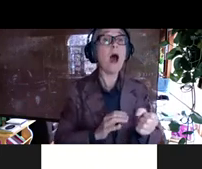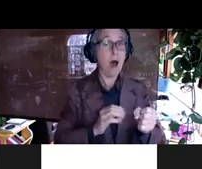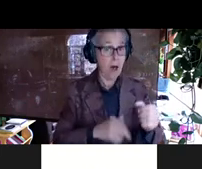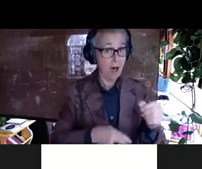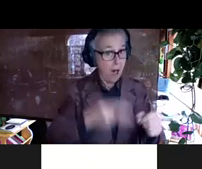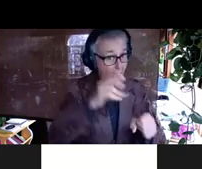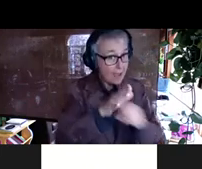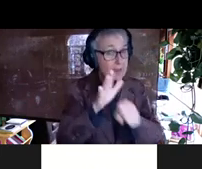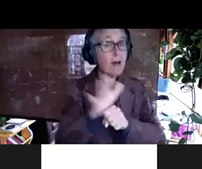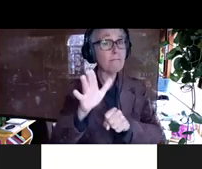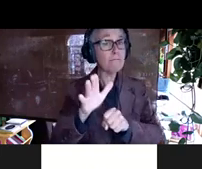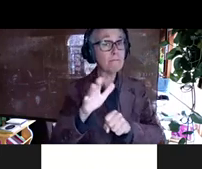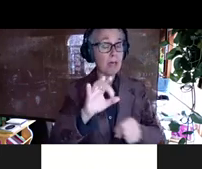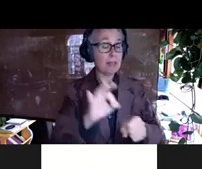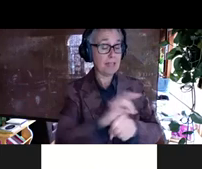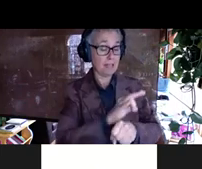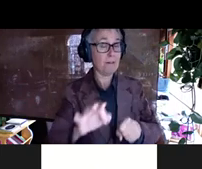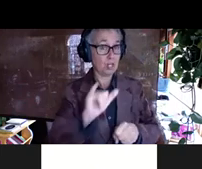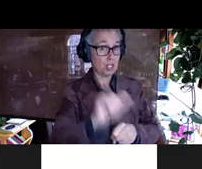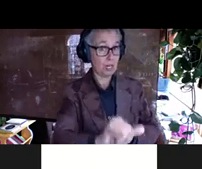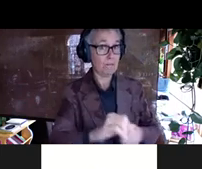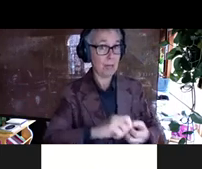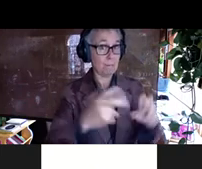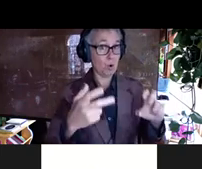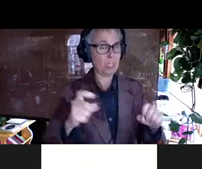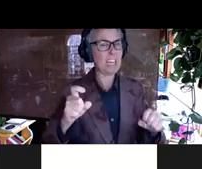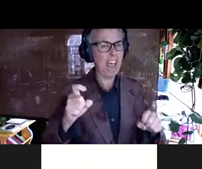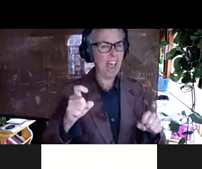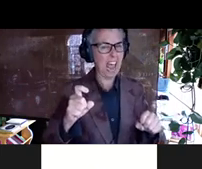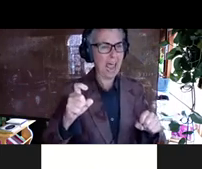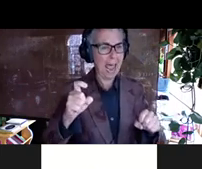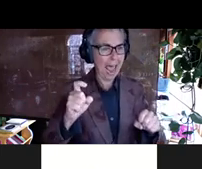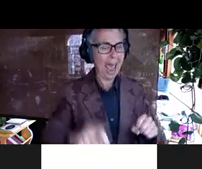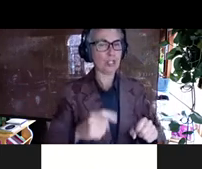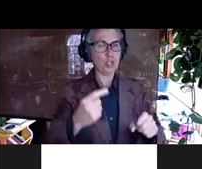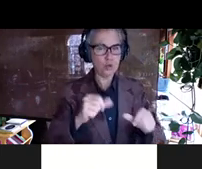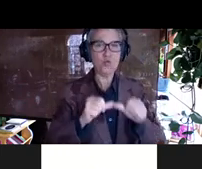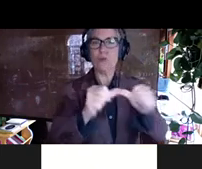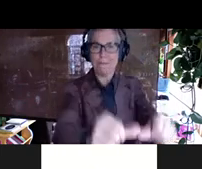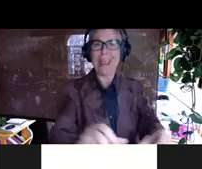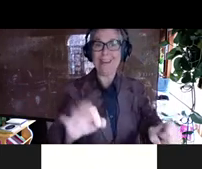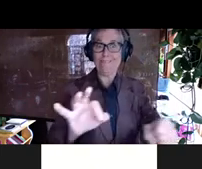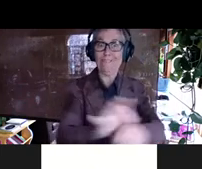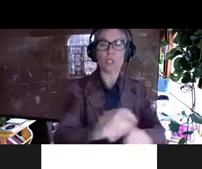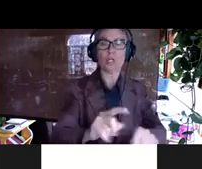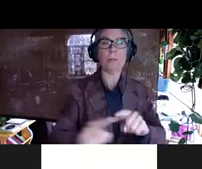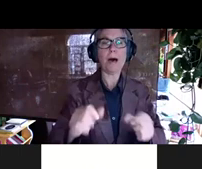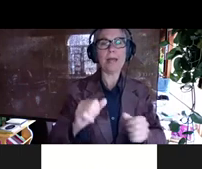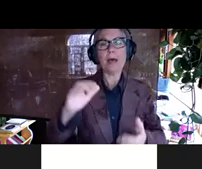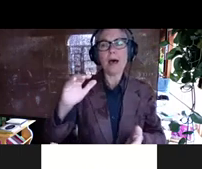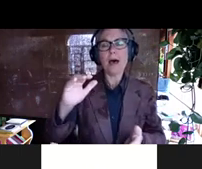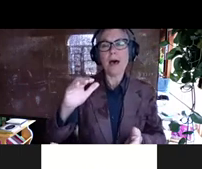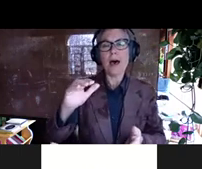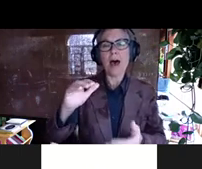the function of the protein, the protein must remain functional, but at a lower stringency to